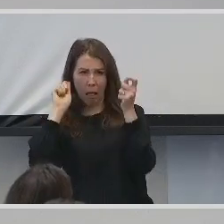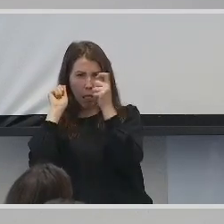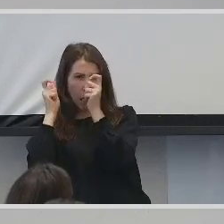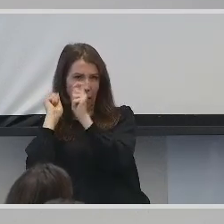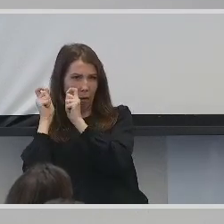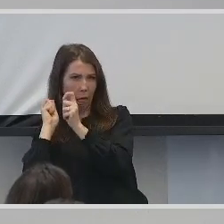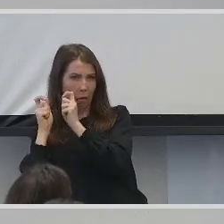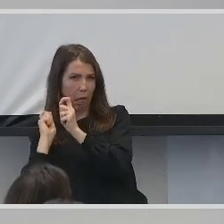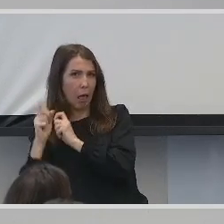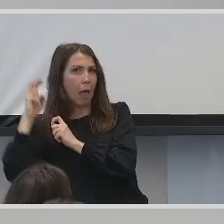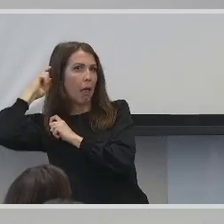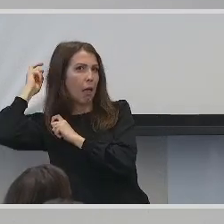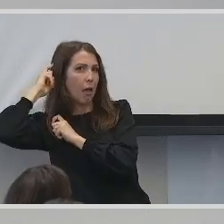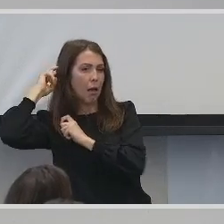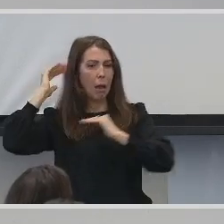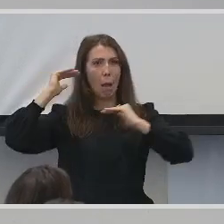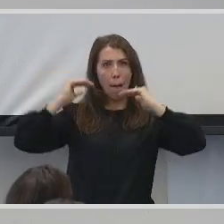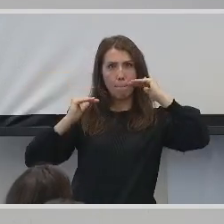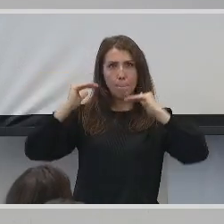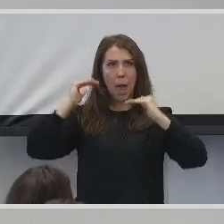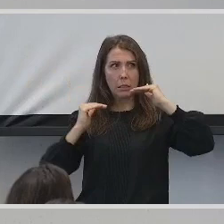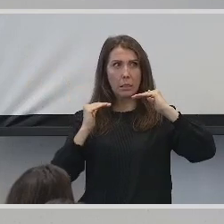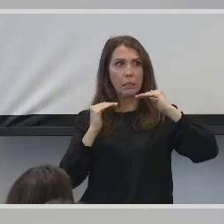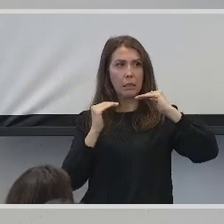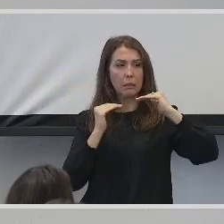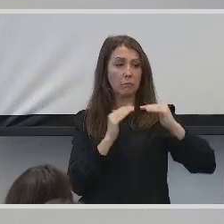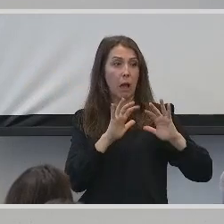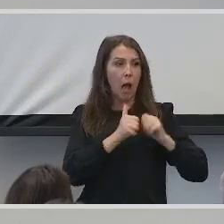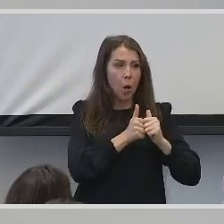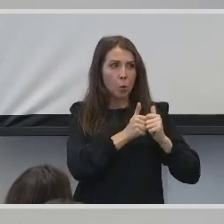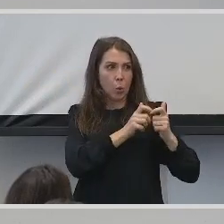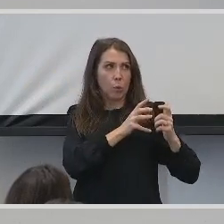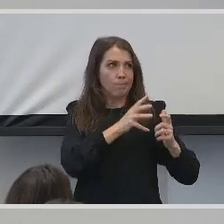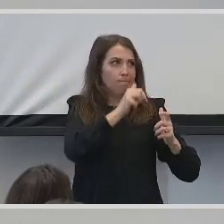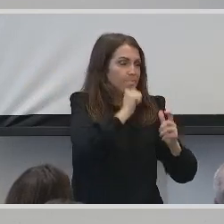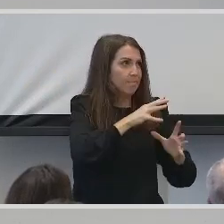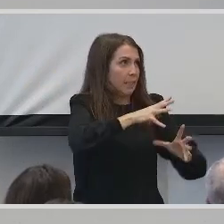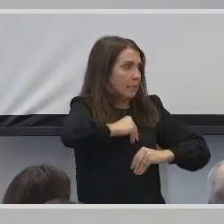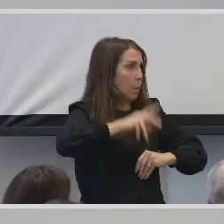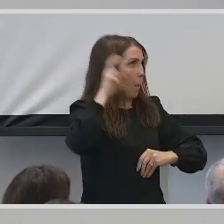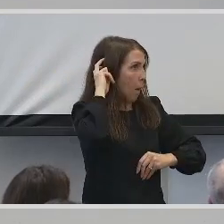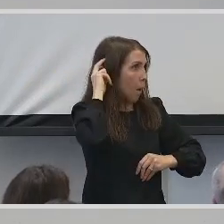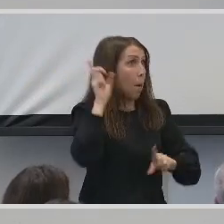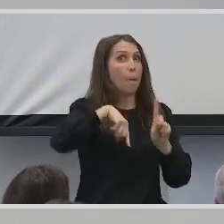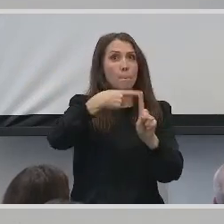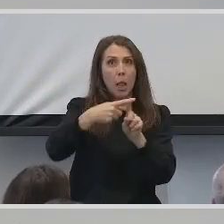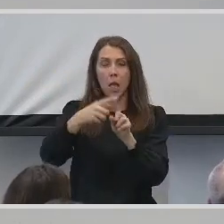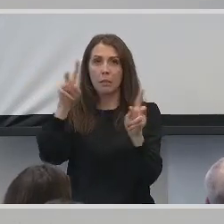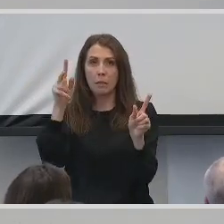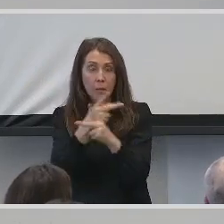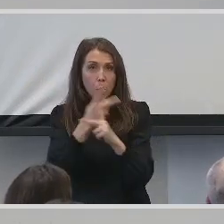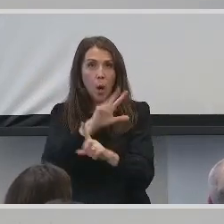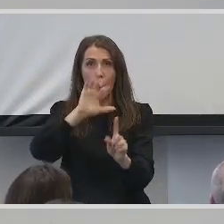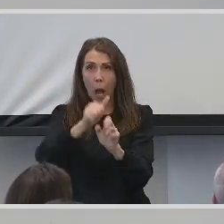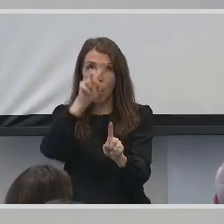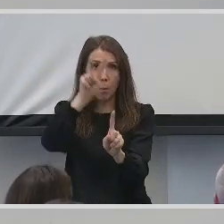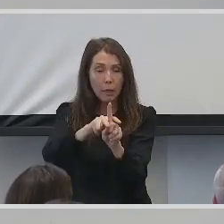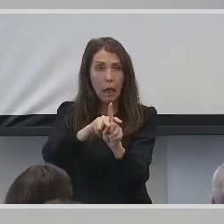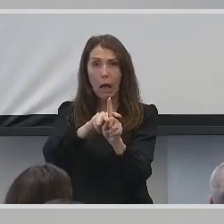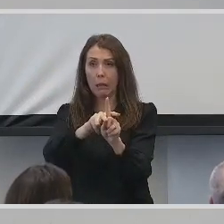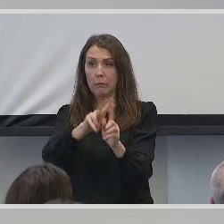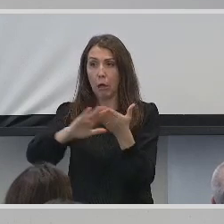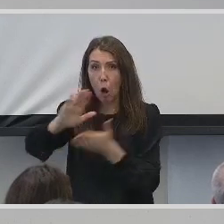Balancing the demands of adapting to the cochlear implant via navigating college applications and academics took my full attention.